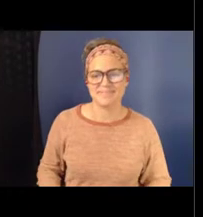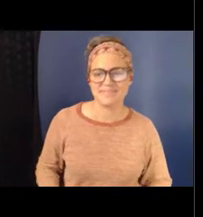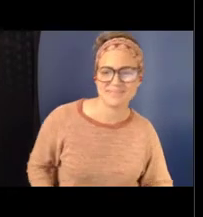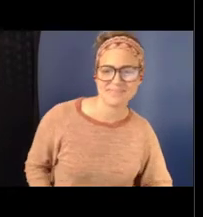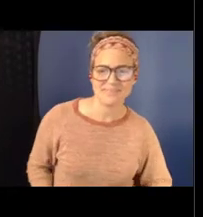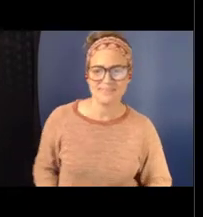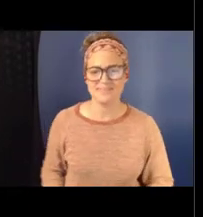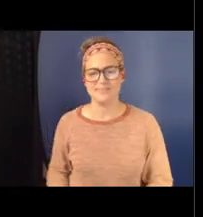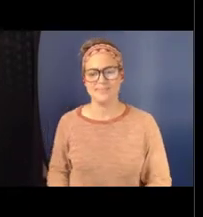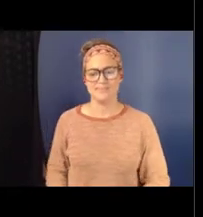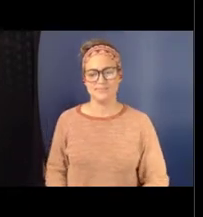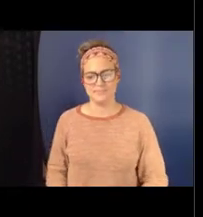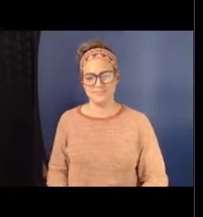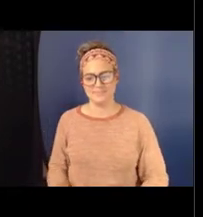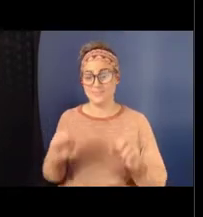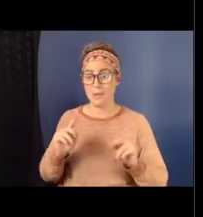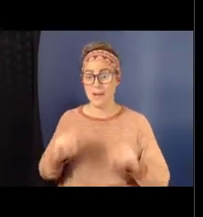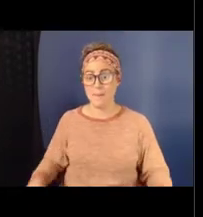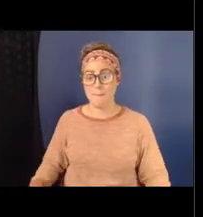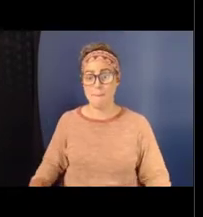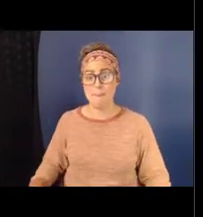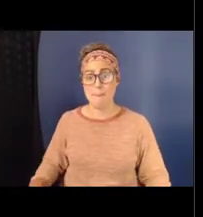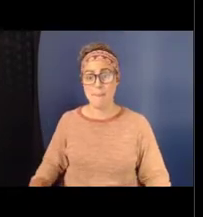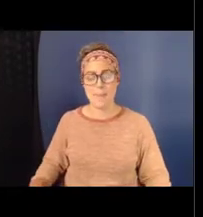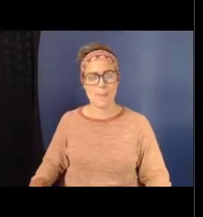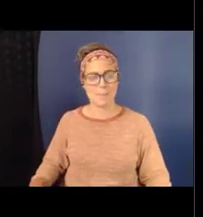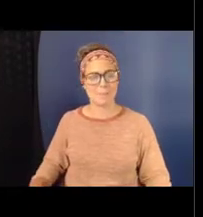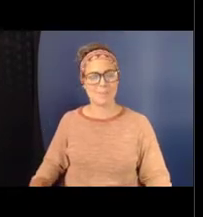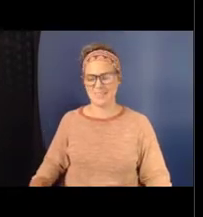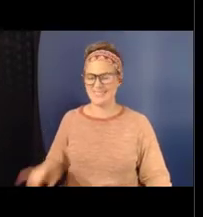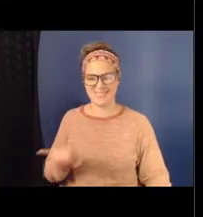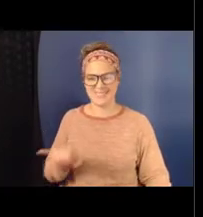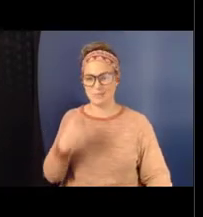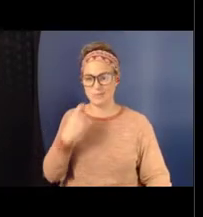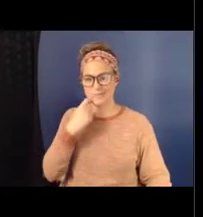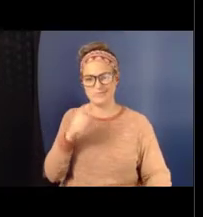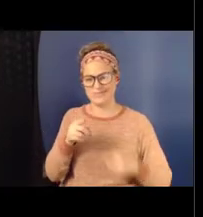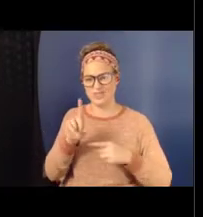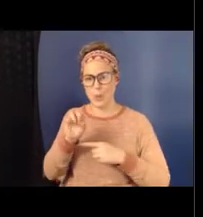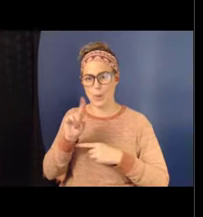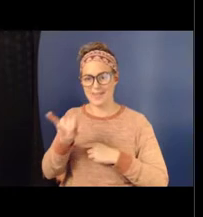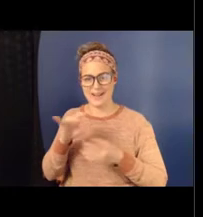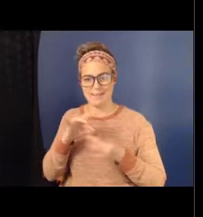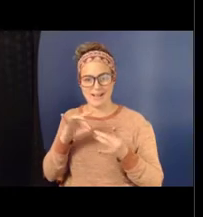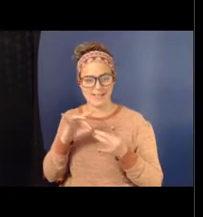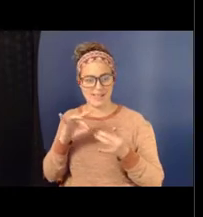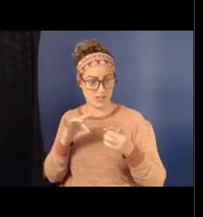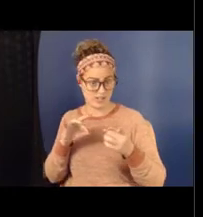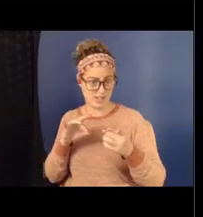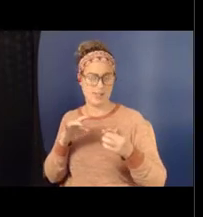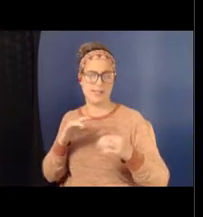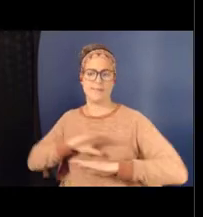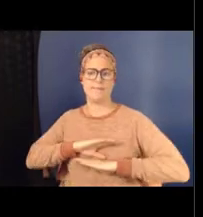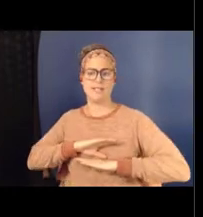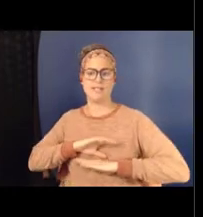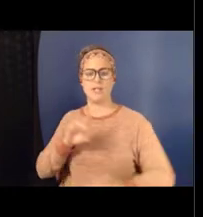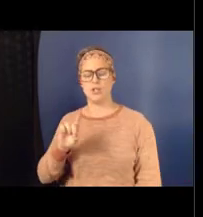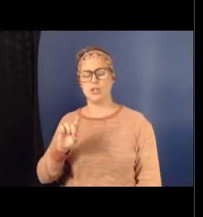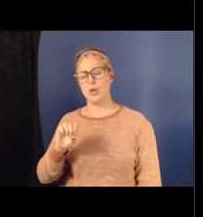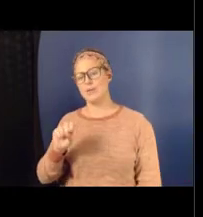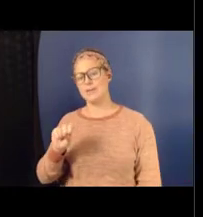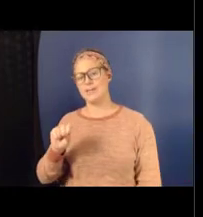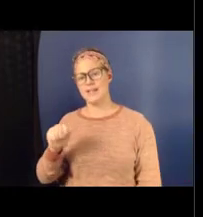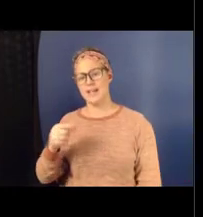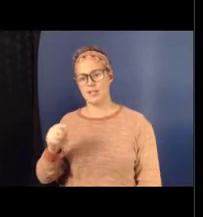Okay. As Dorothy mentioned, sufficient dosage is really important. We know that even a great, you